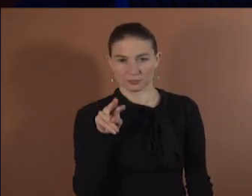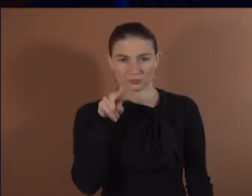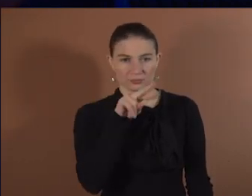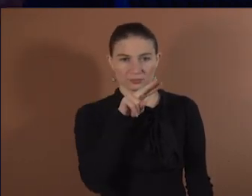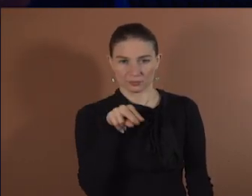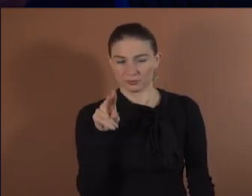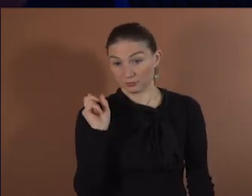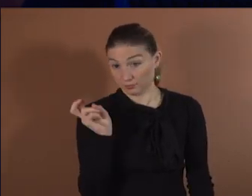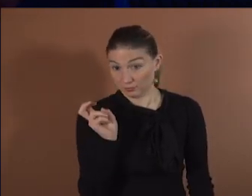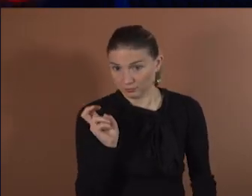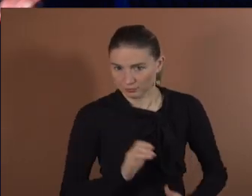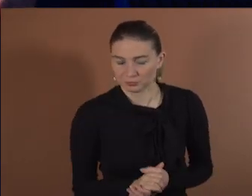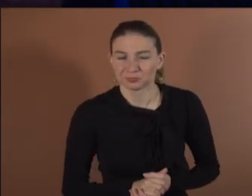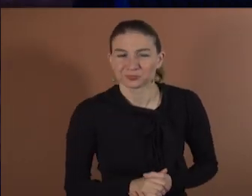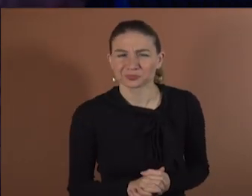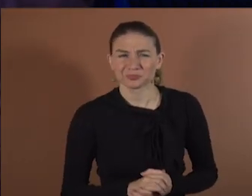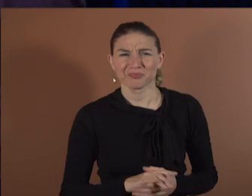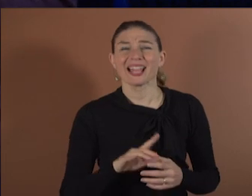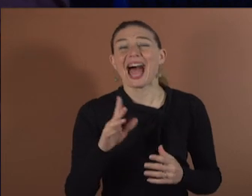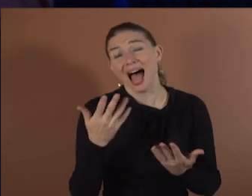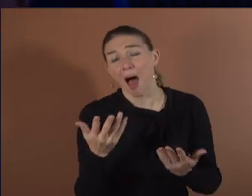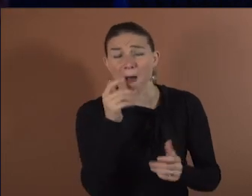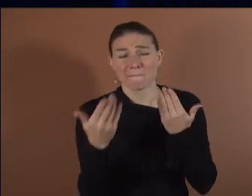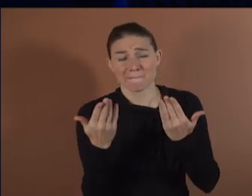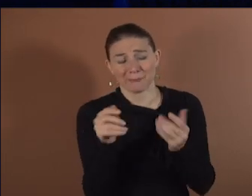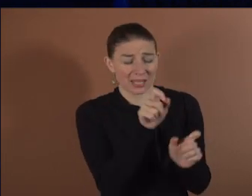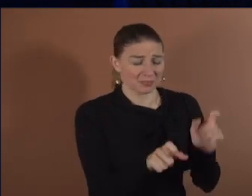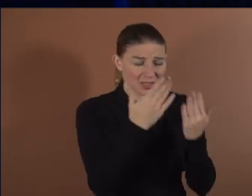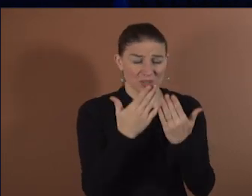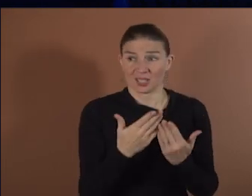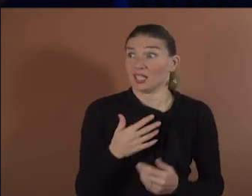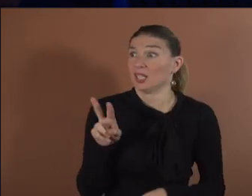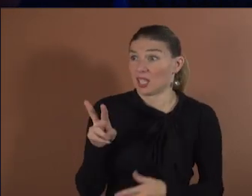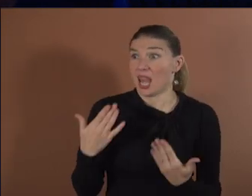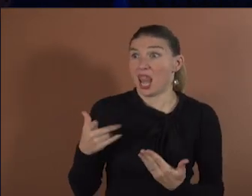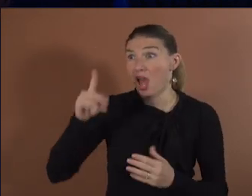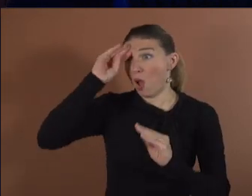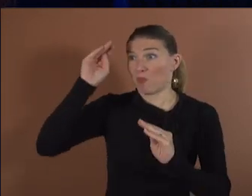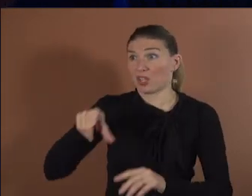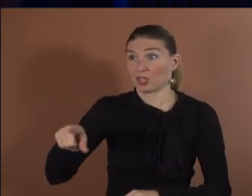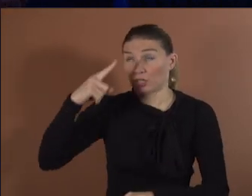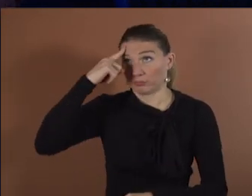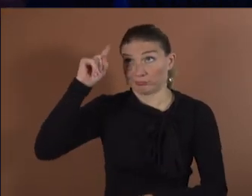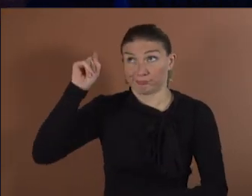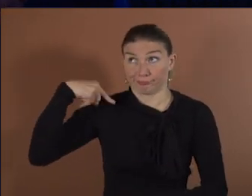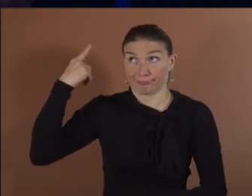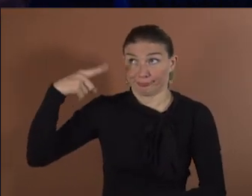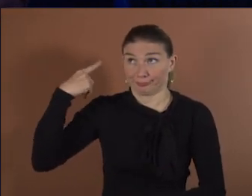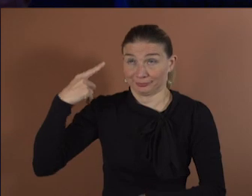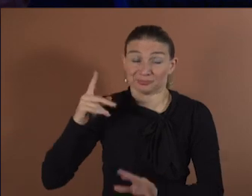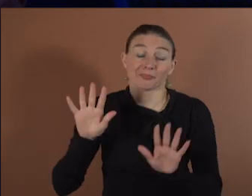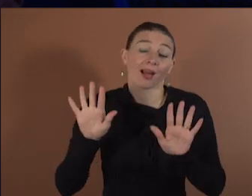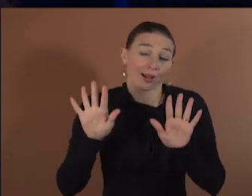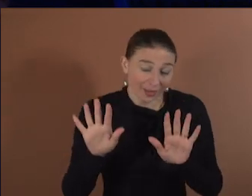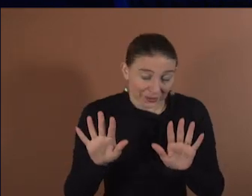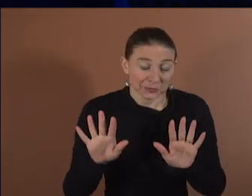now our professor has gone really crazy. So in my version of the Pong game, Brain Pong, the